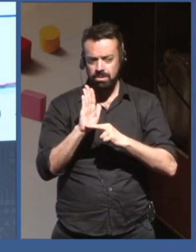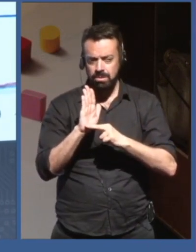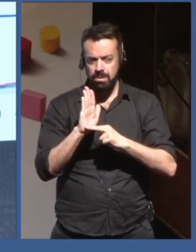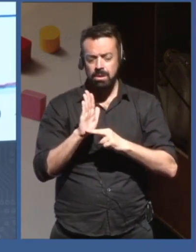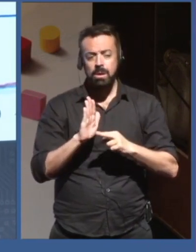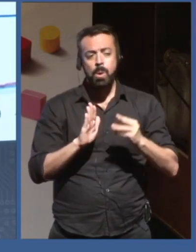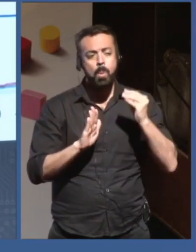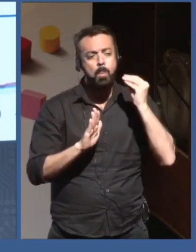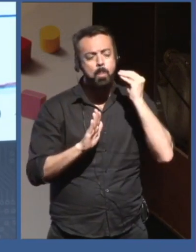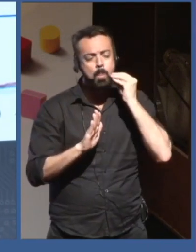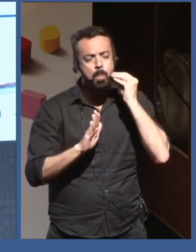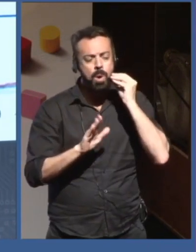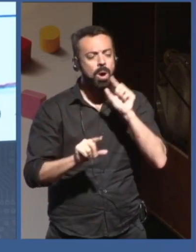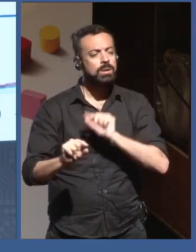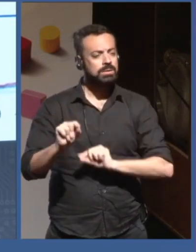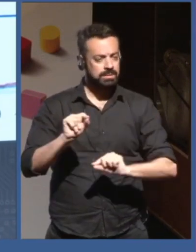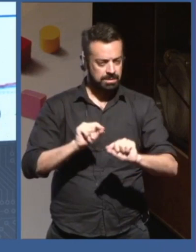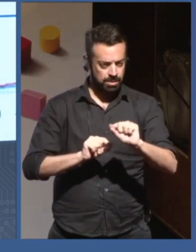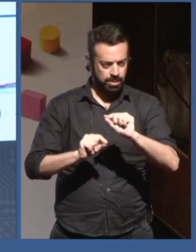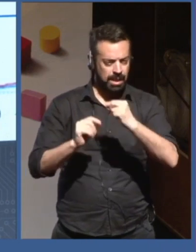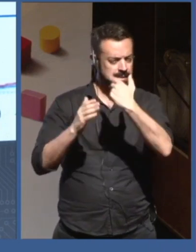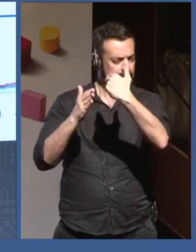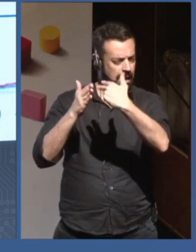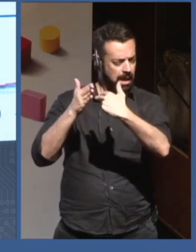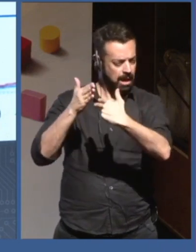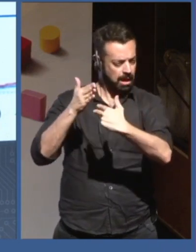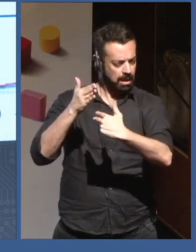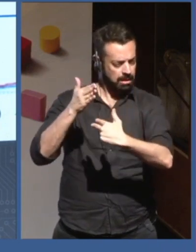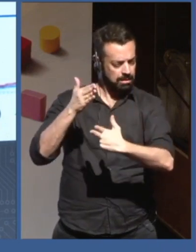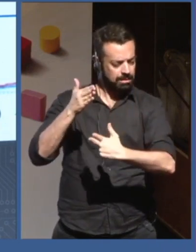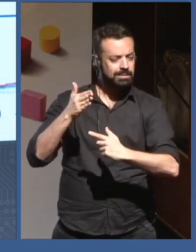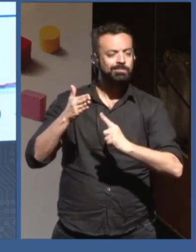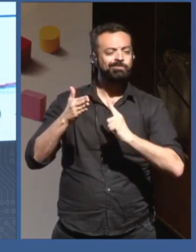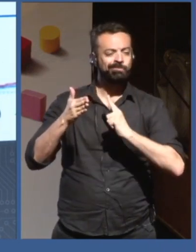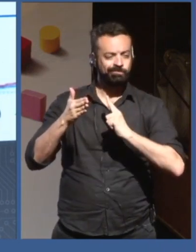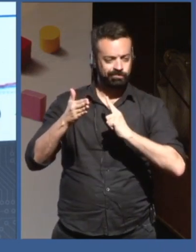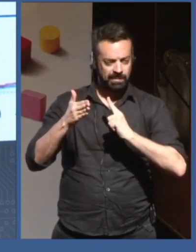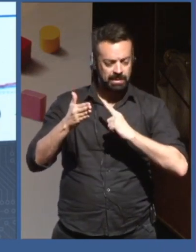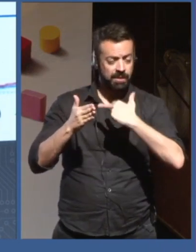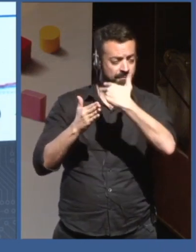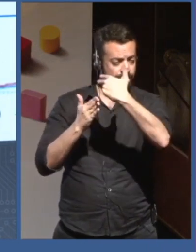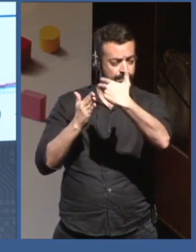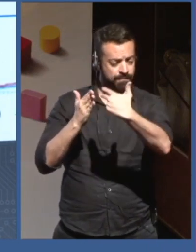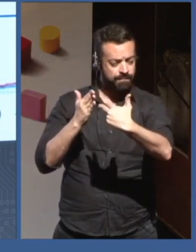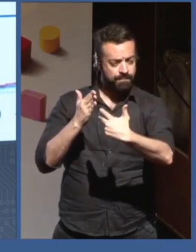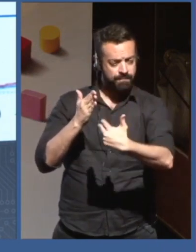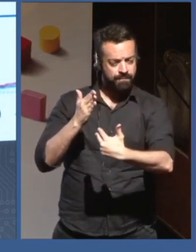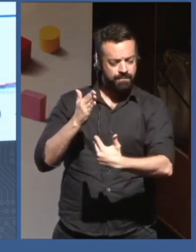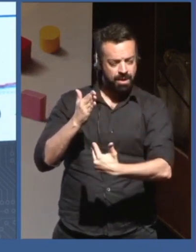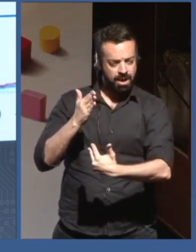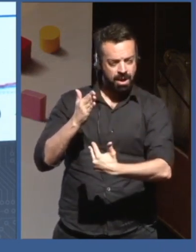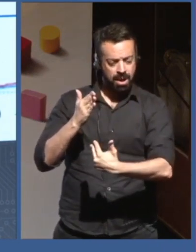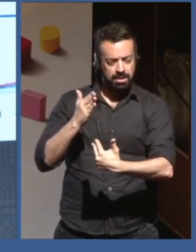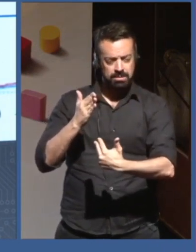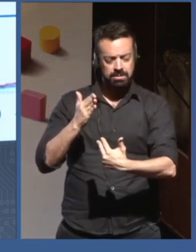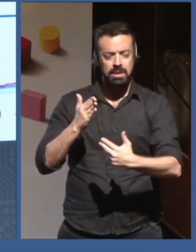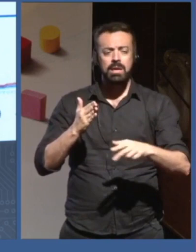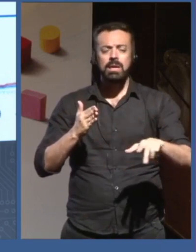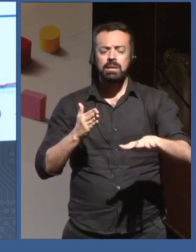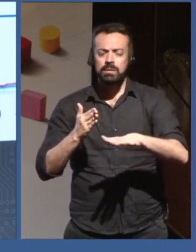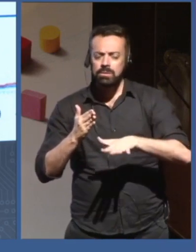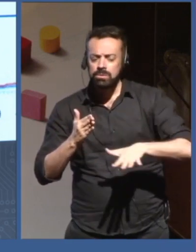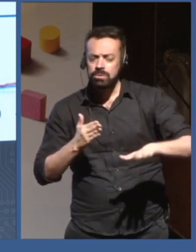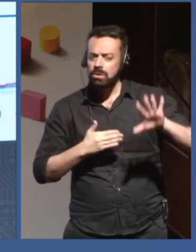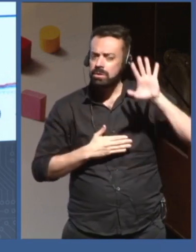features, drivers of various forms of inequalities around the world. So the point here is also to say that we don't live in this, like, very